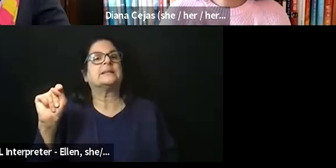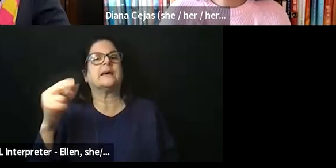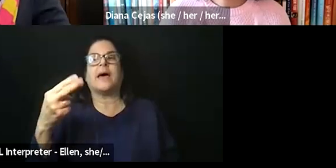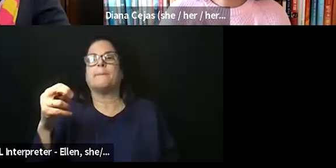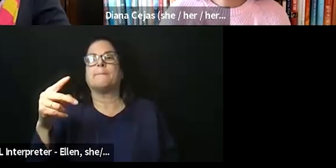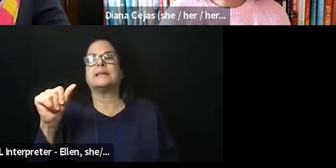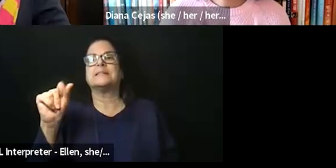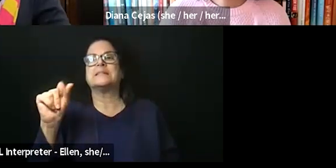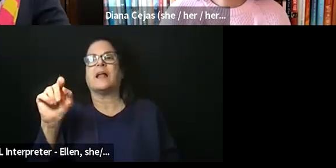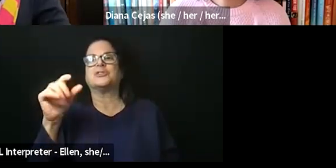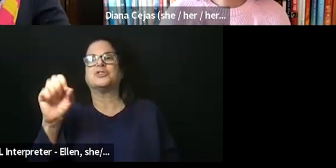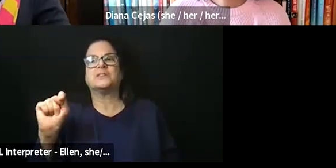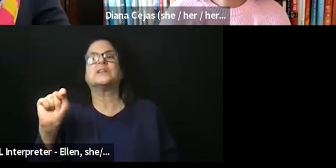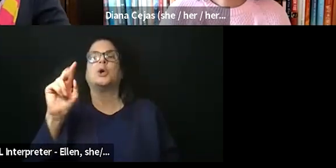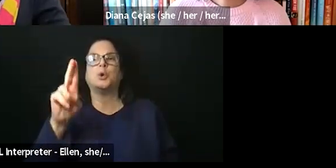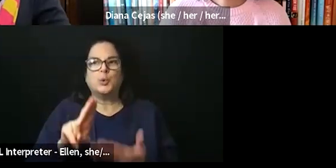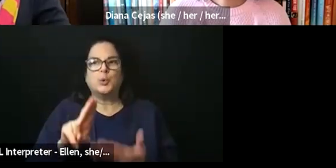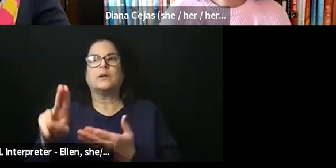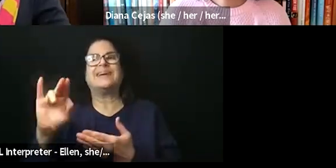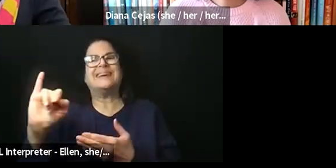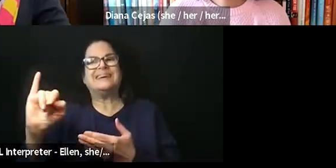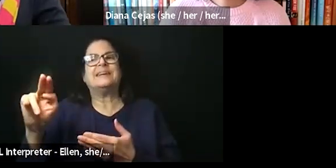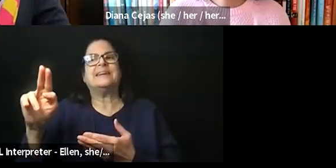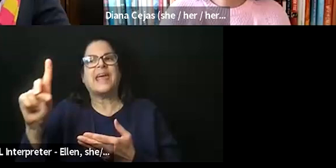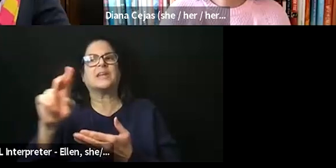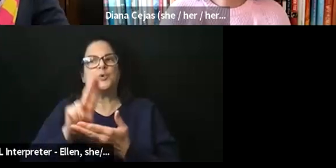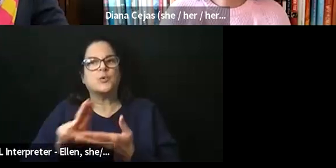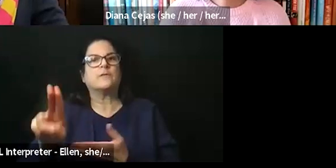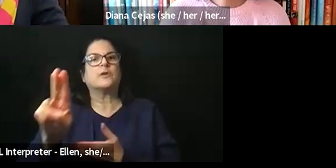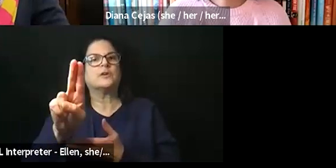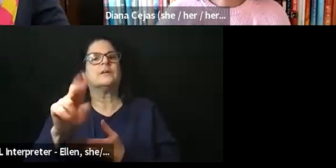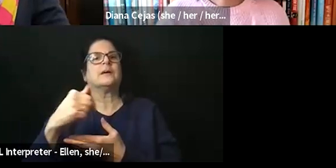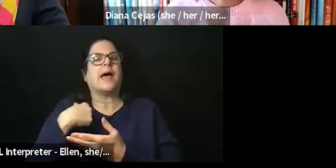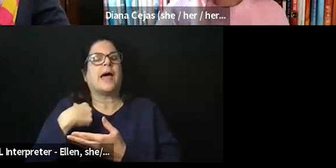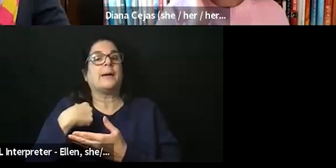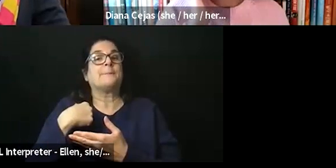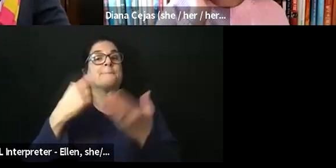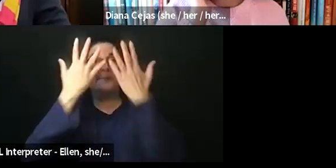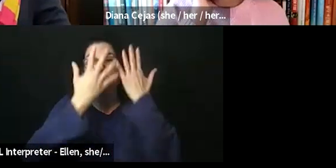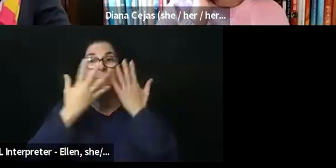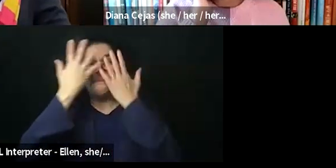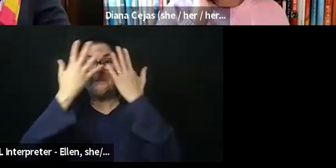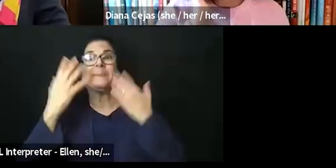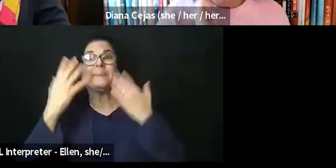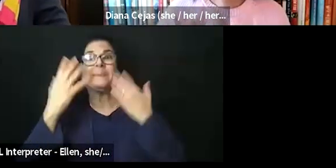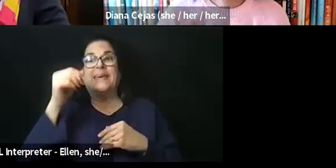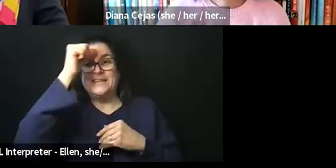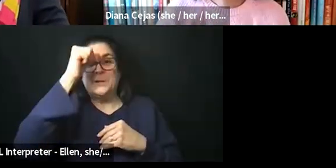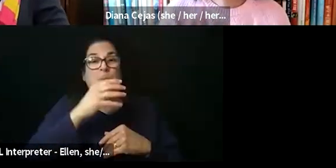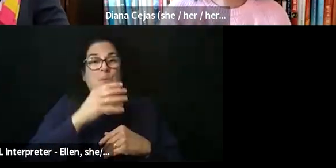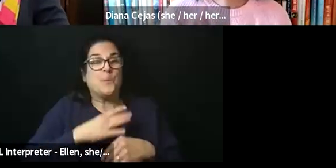My visual description is middle aged Indian woman, long black and gray hair now. And